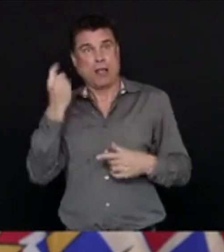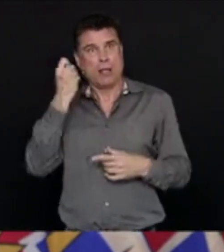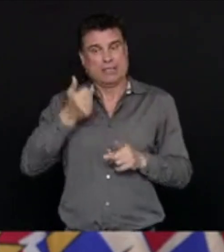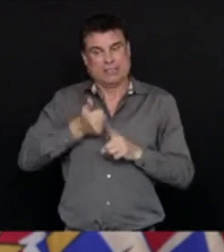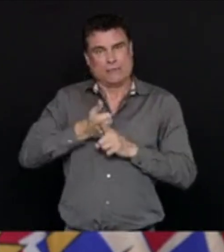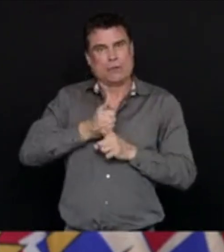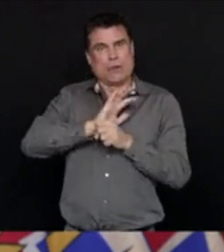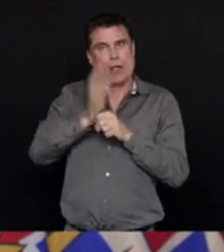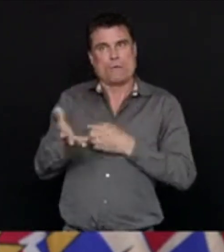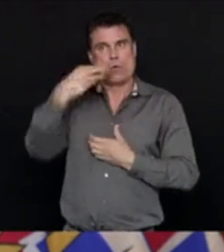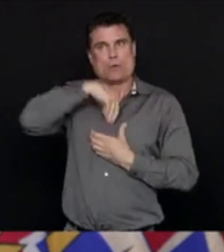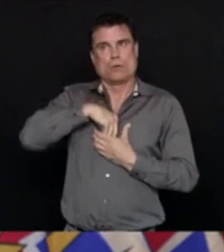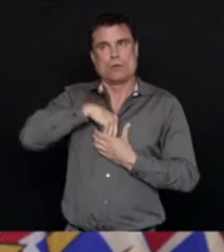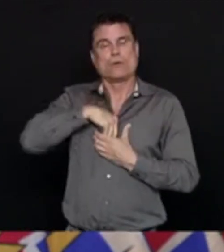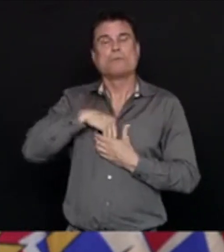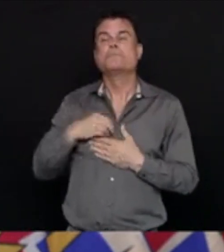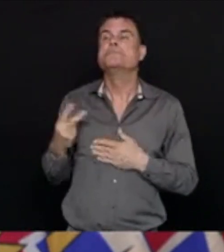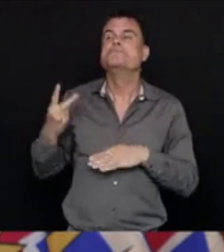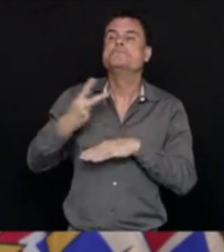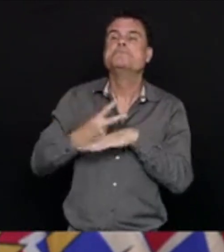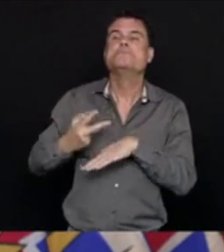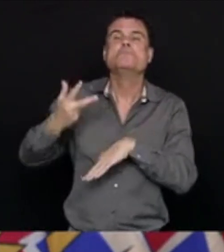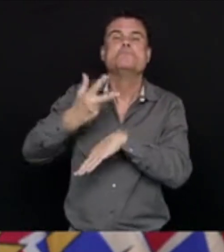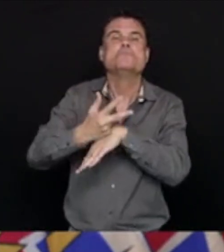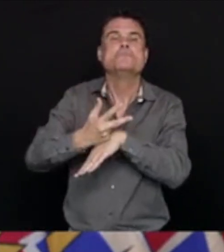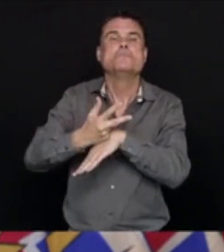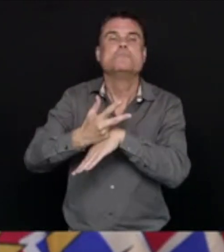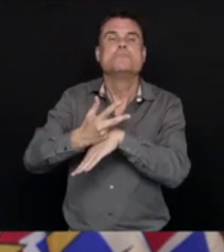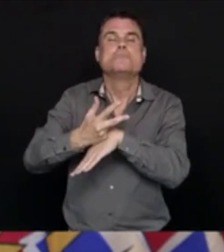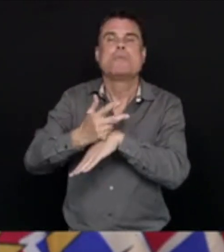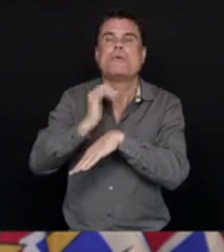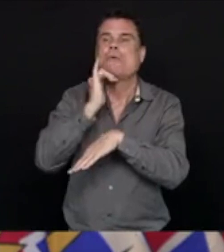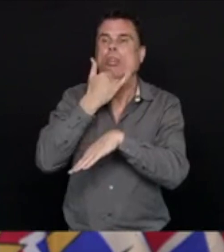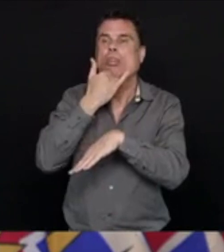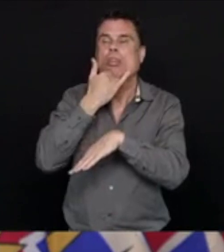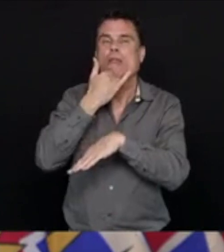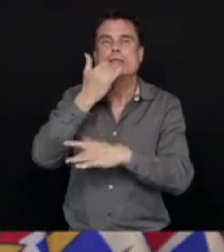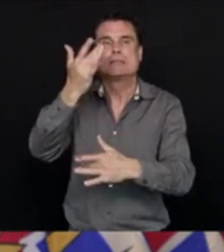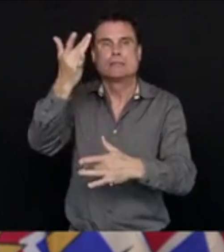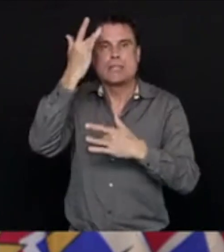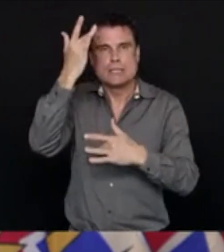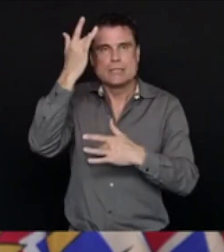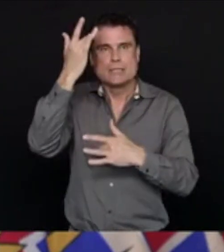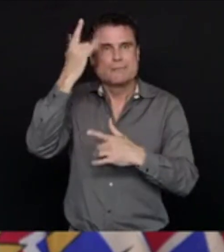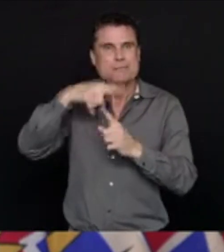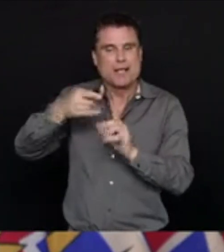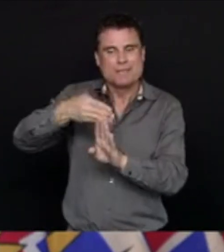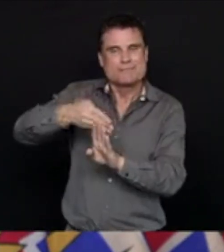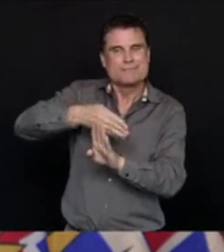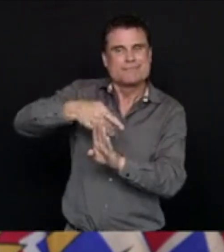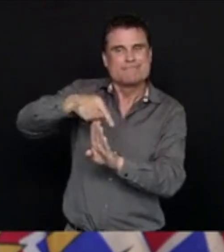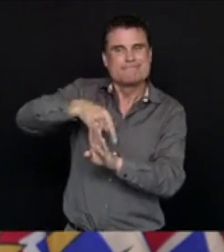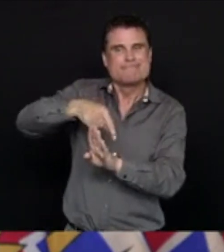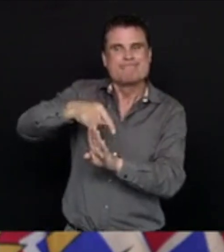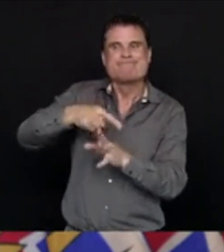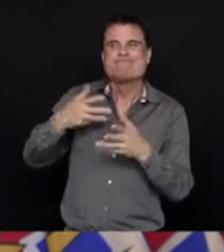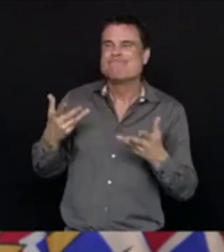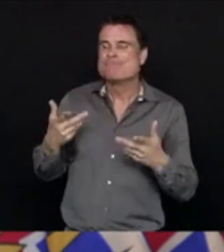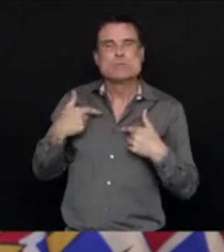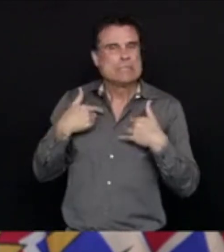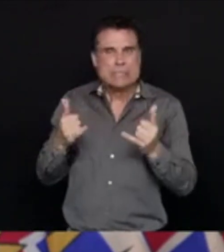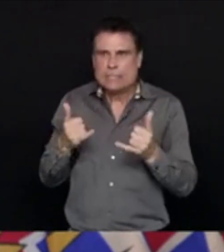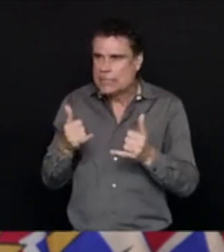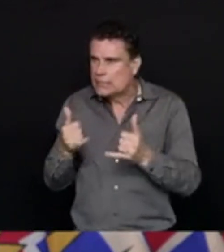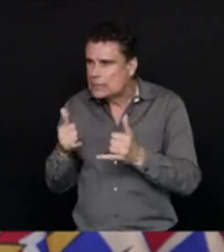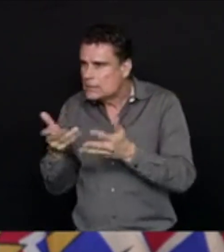So we are continuing to work the correctional facility in the Okanagan as well, and people are being monitored.